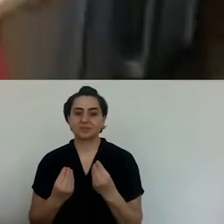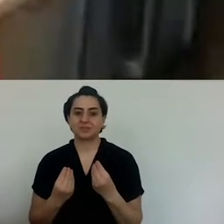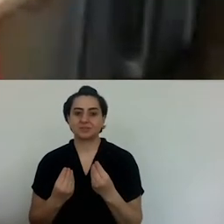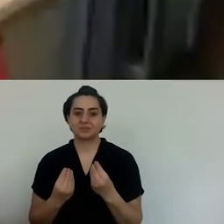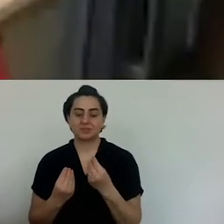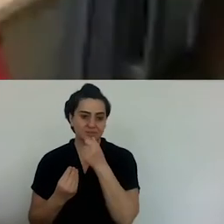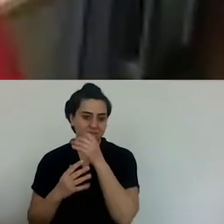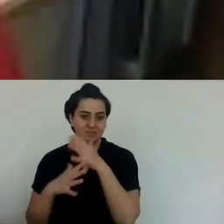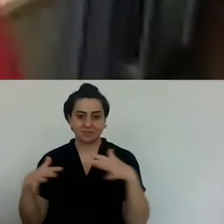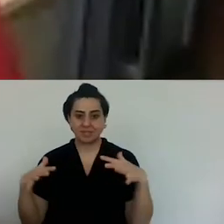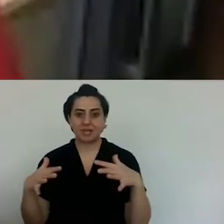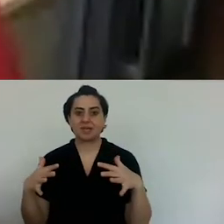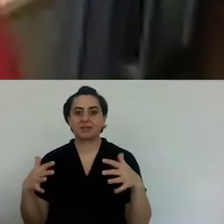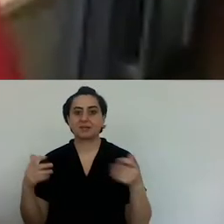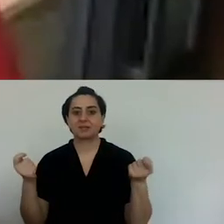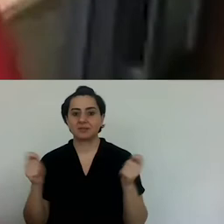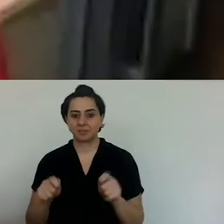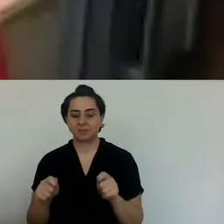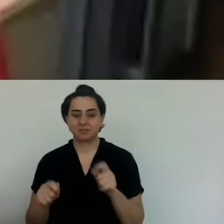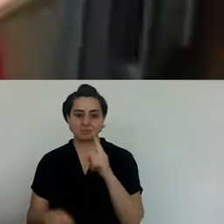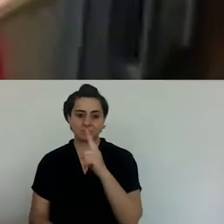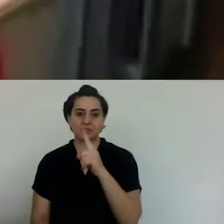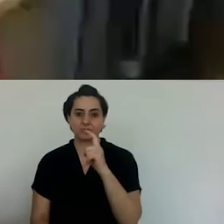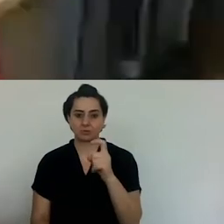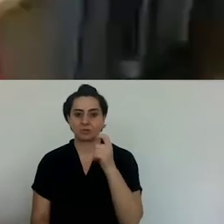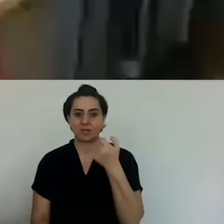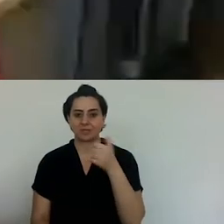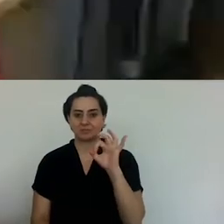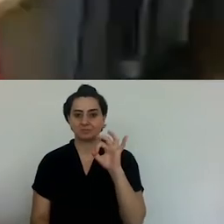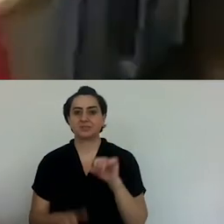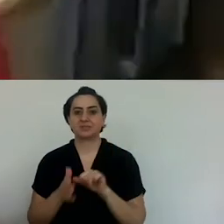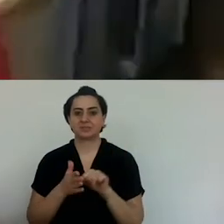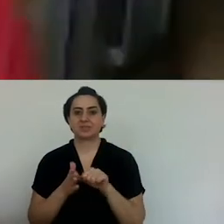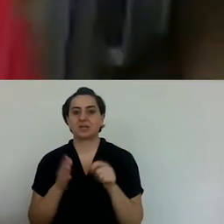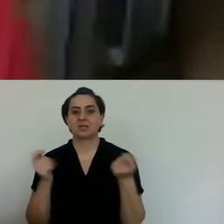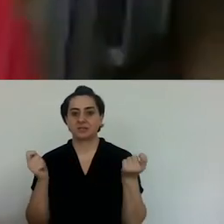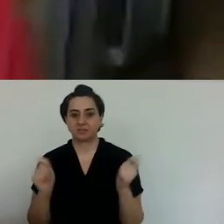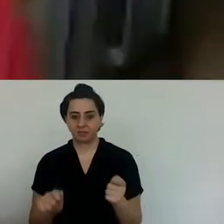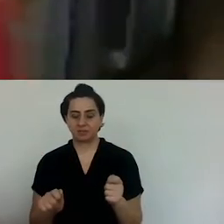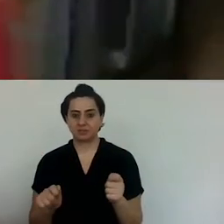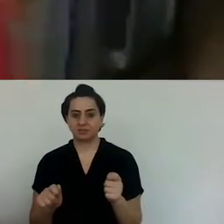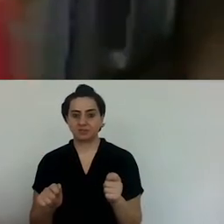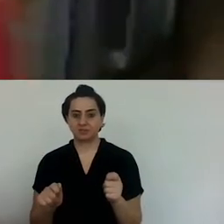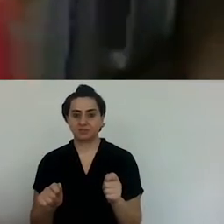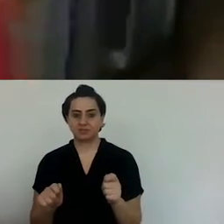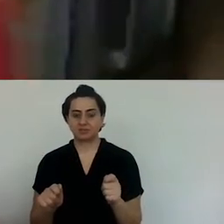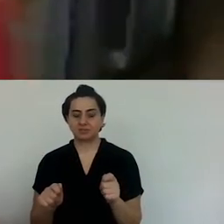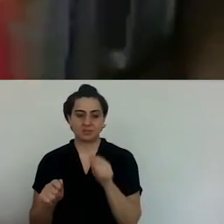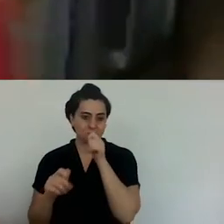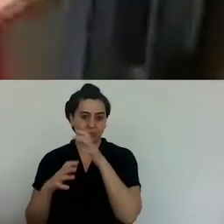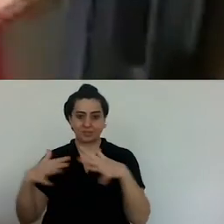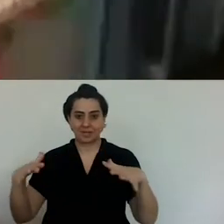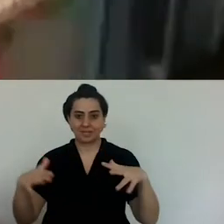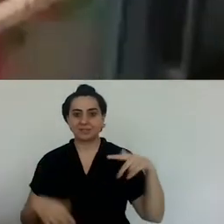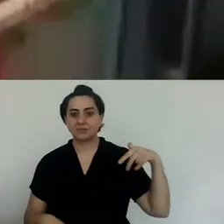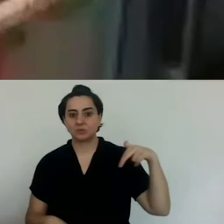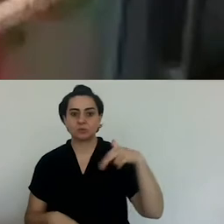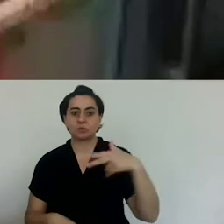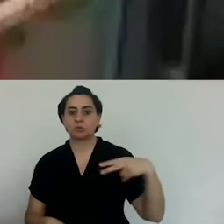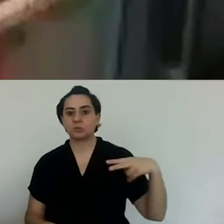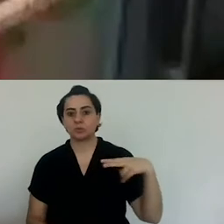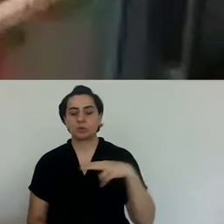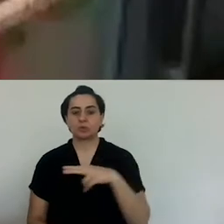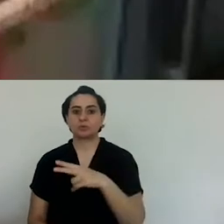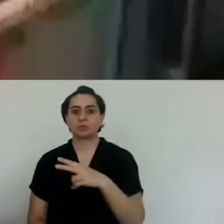A lot has changed now that costs are